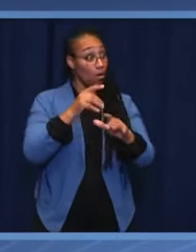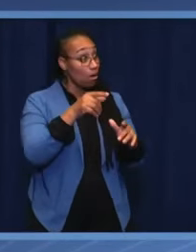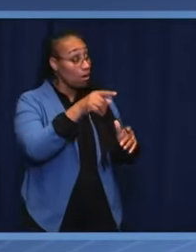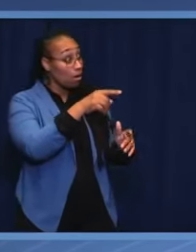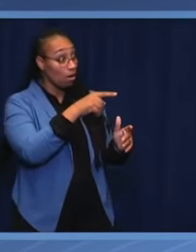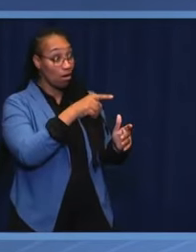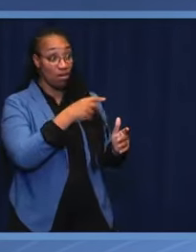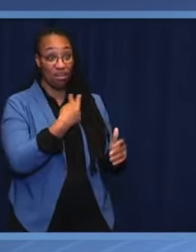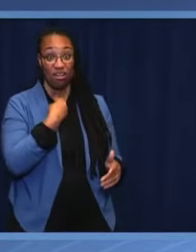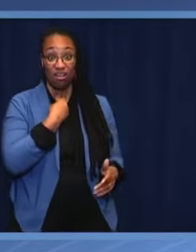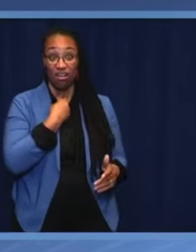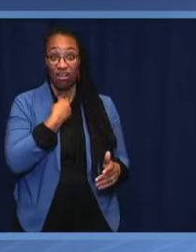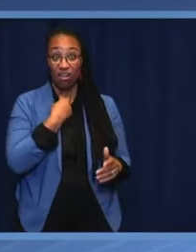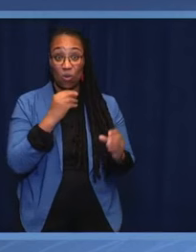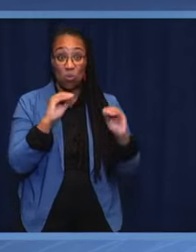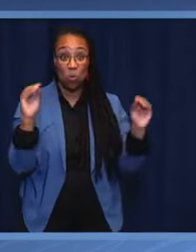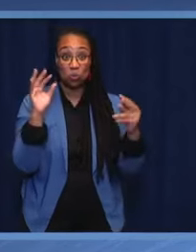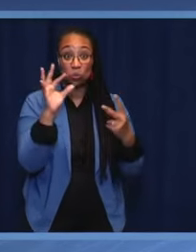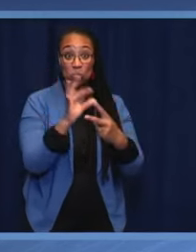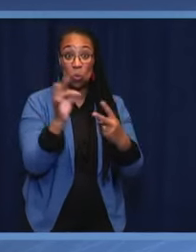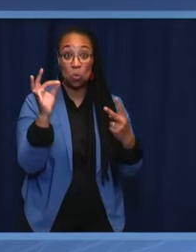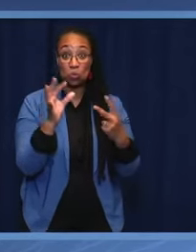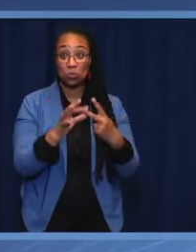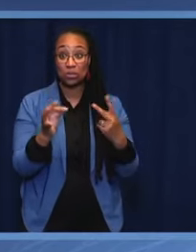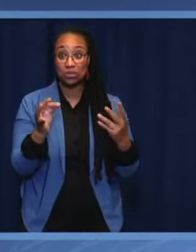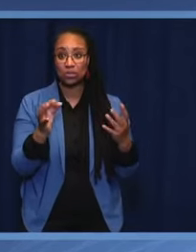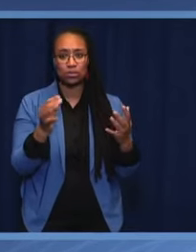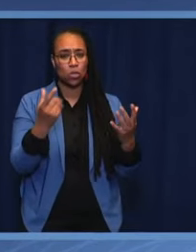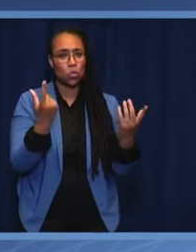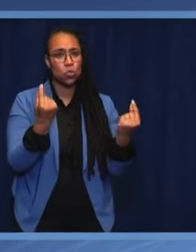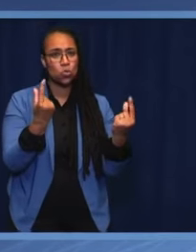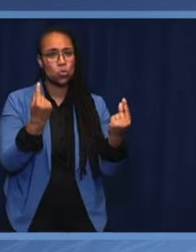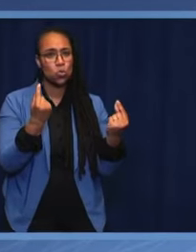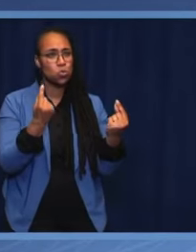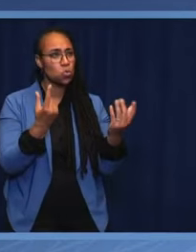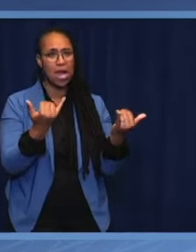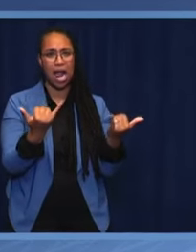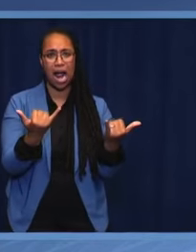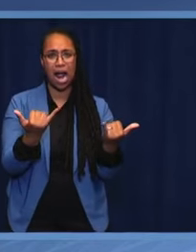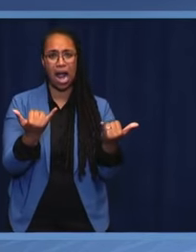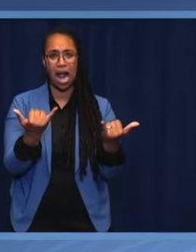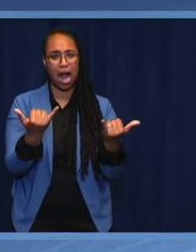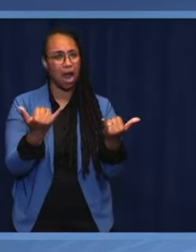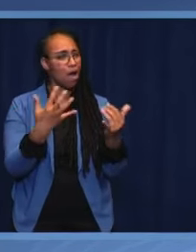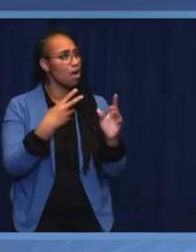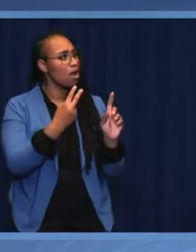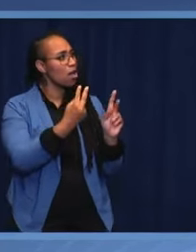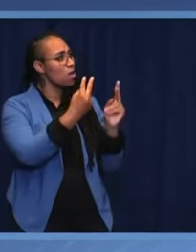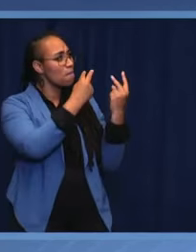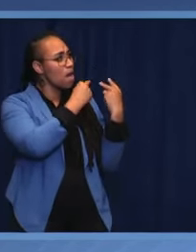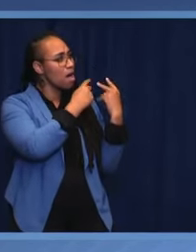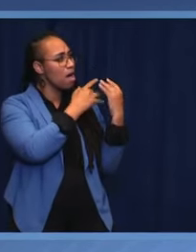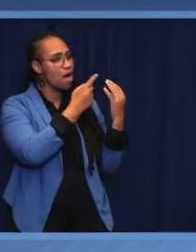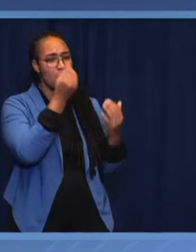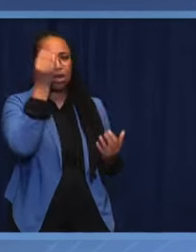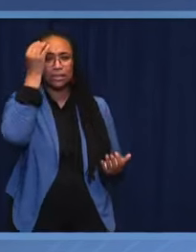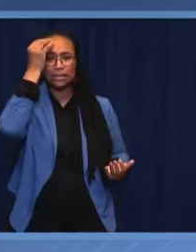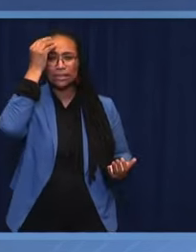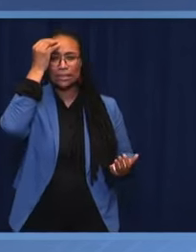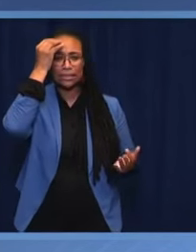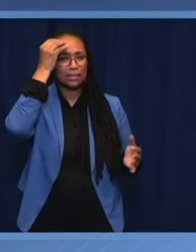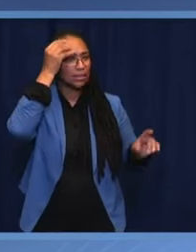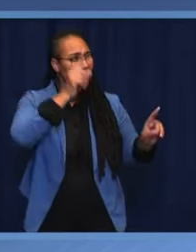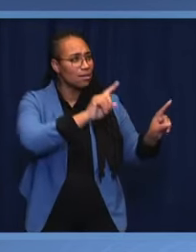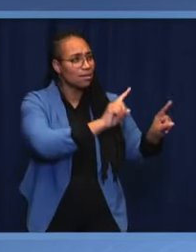framework of which we are currently reflecting on the modalities for the performance of